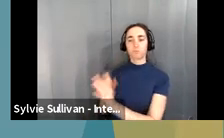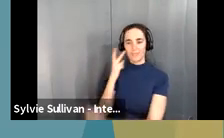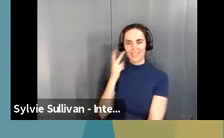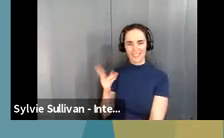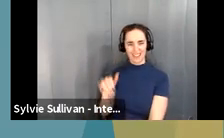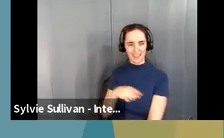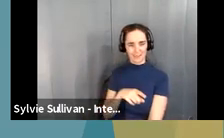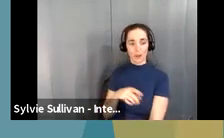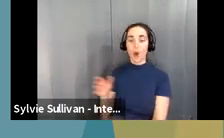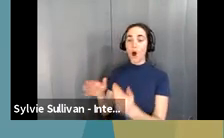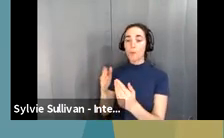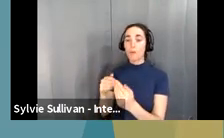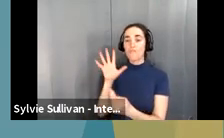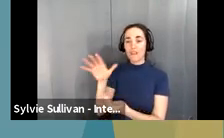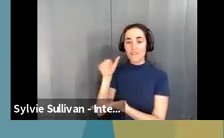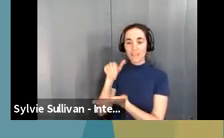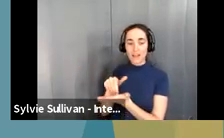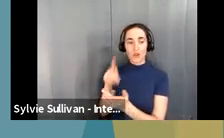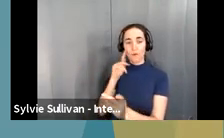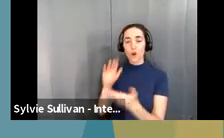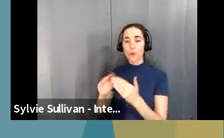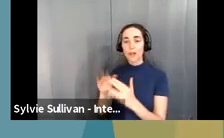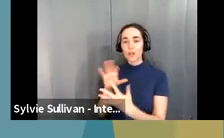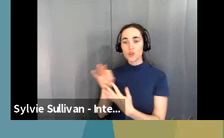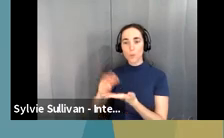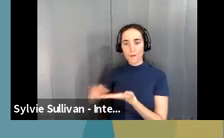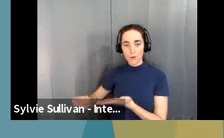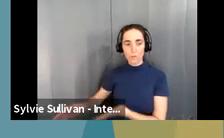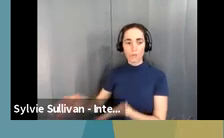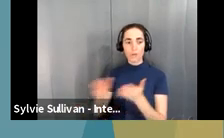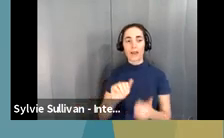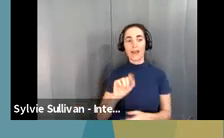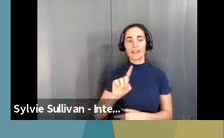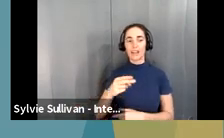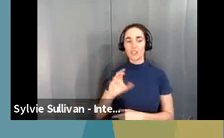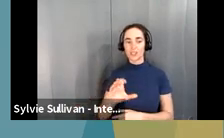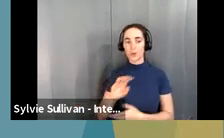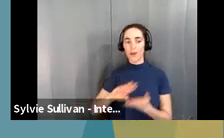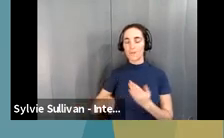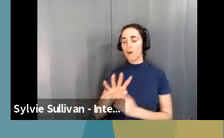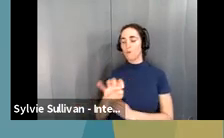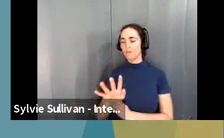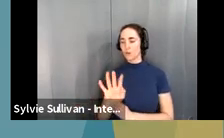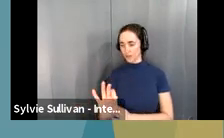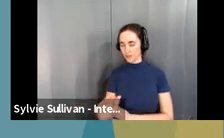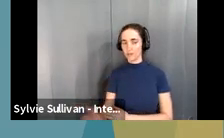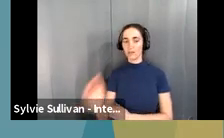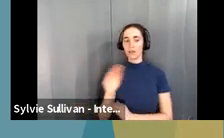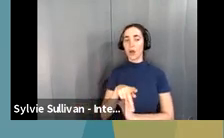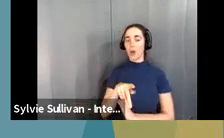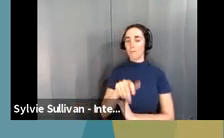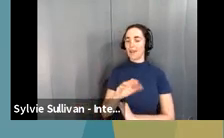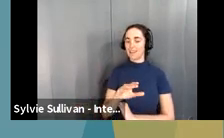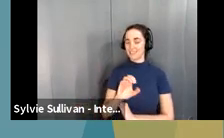,000 almost for community choice waivers, ADHC waivers at 449, PACE